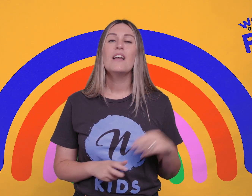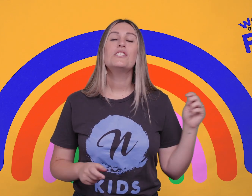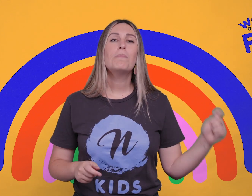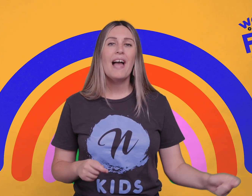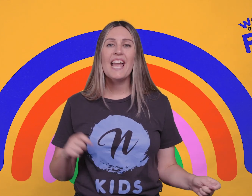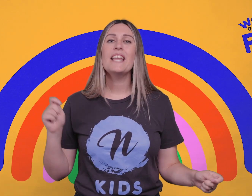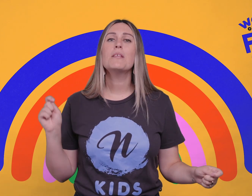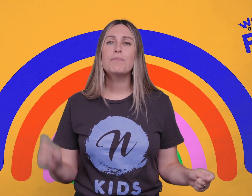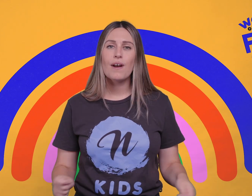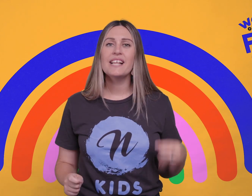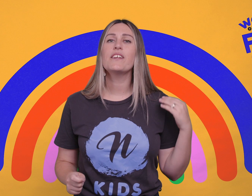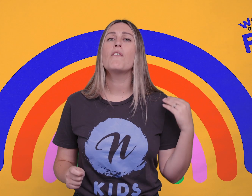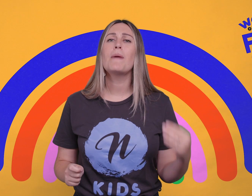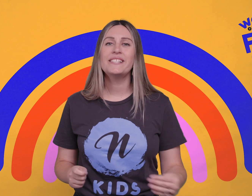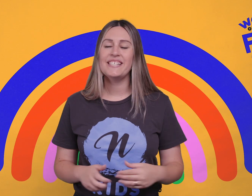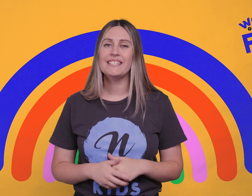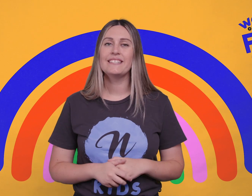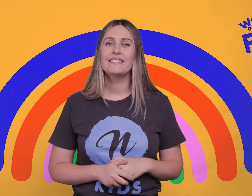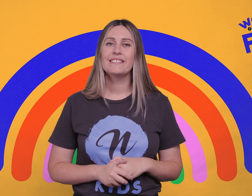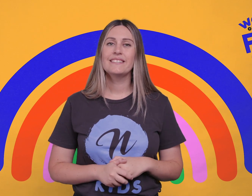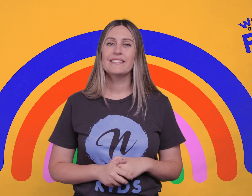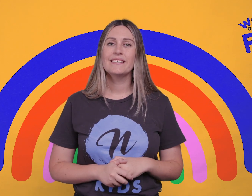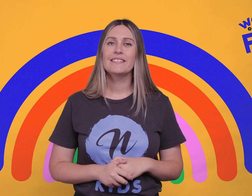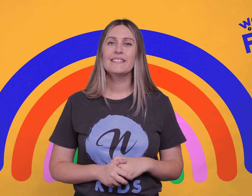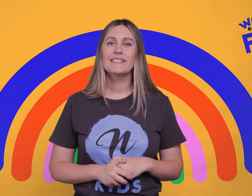To pay the price of my sin.